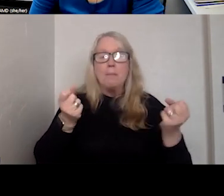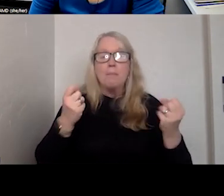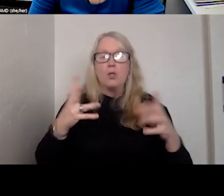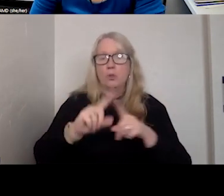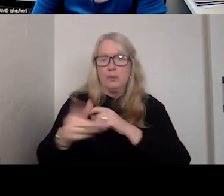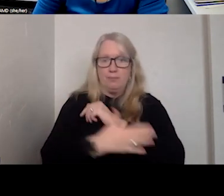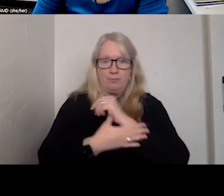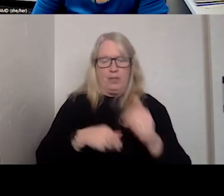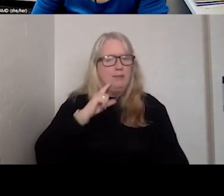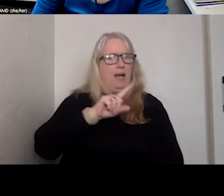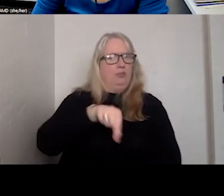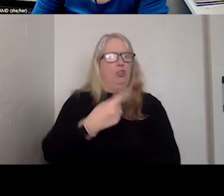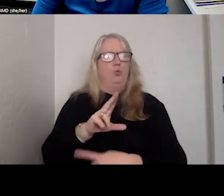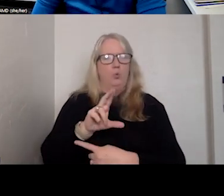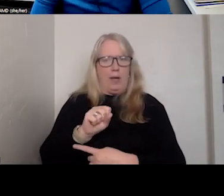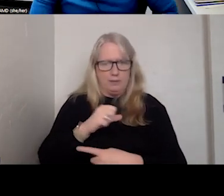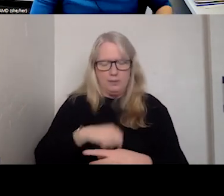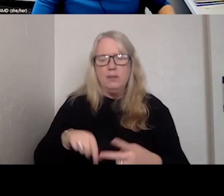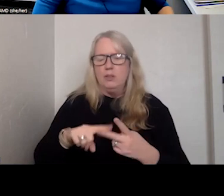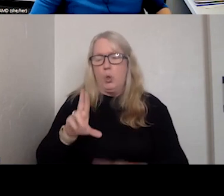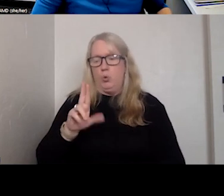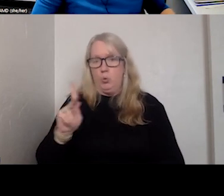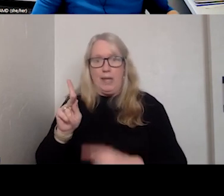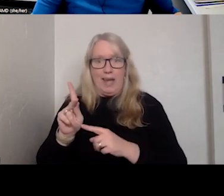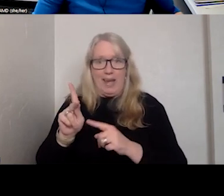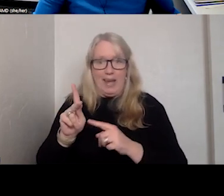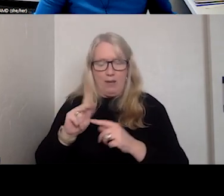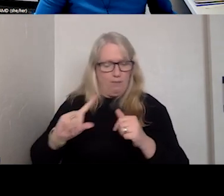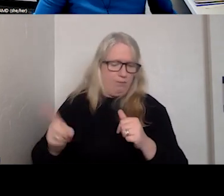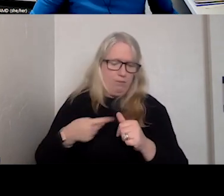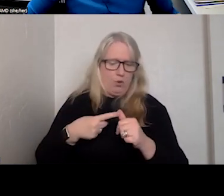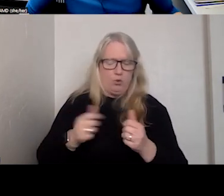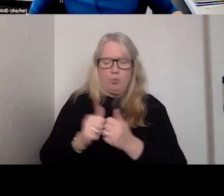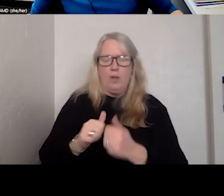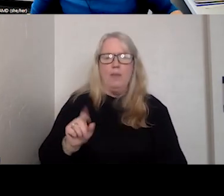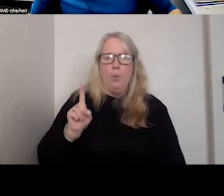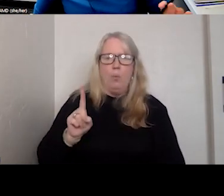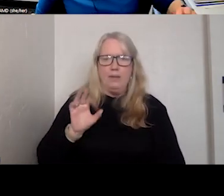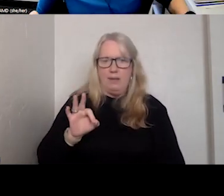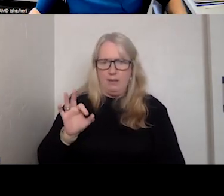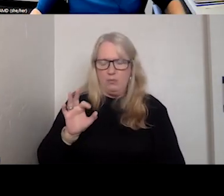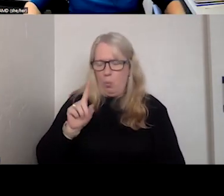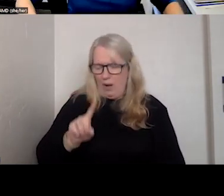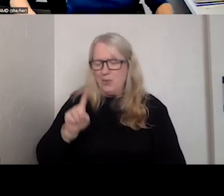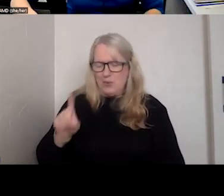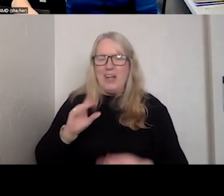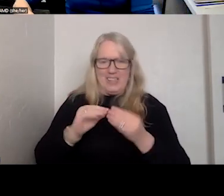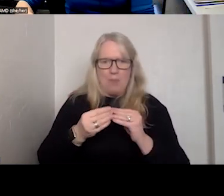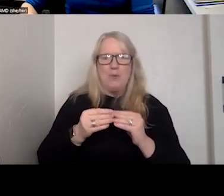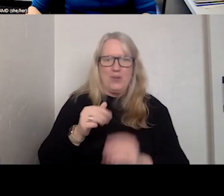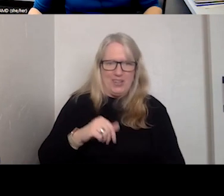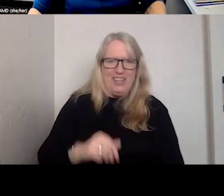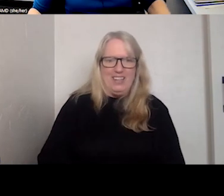The US isn't the only one. So the UK was the first to do that with their one one one number, we think we think the first right.